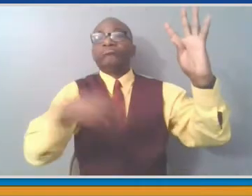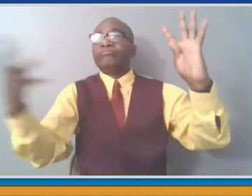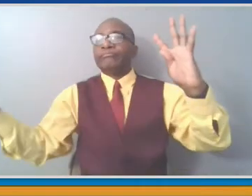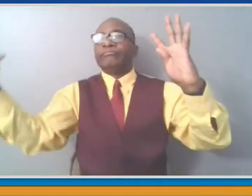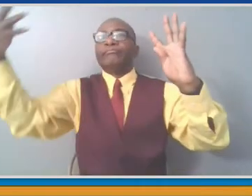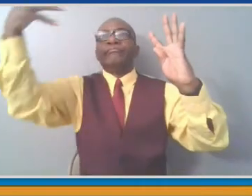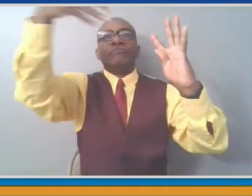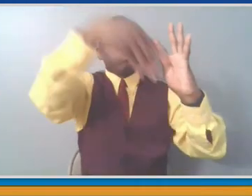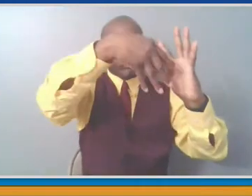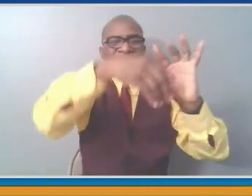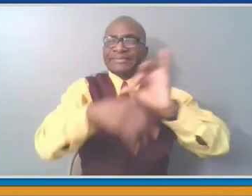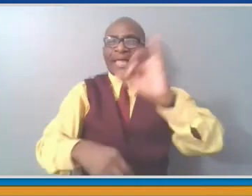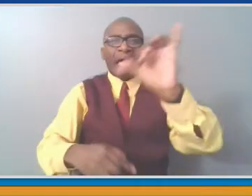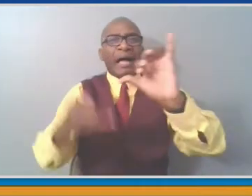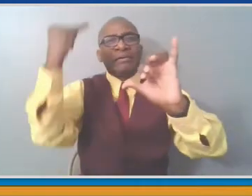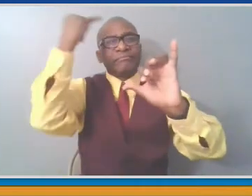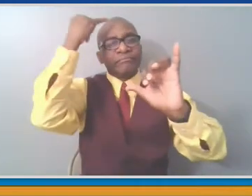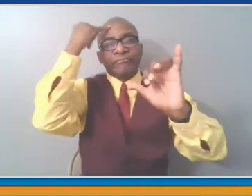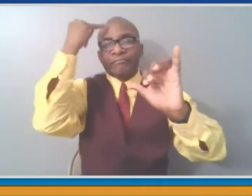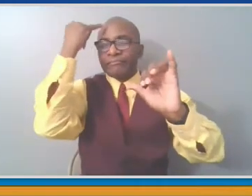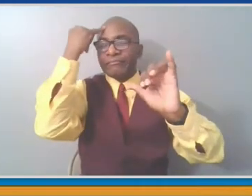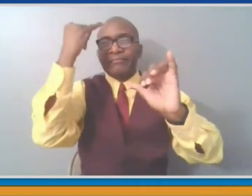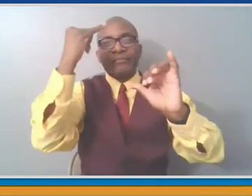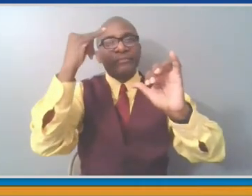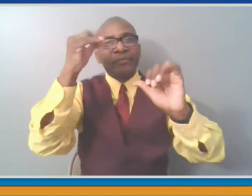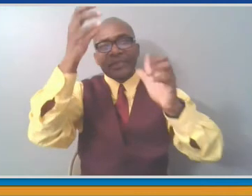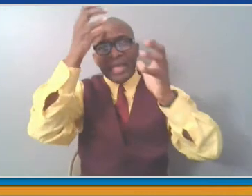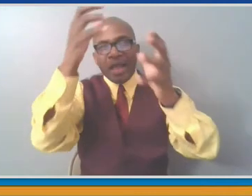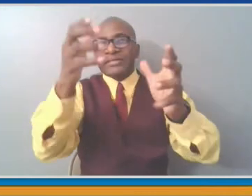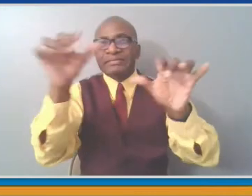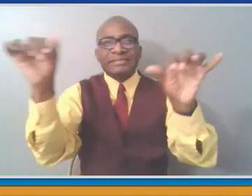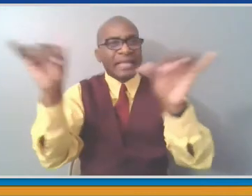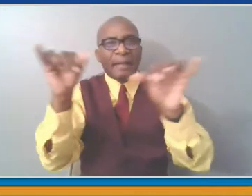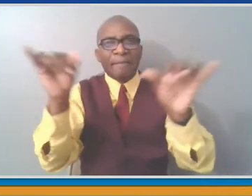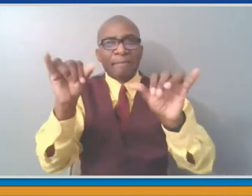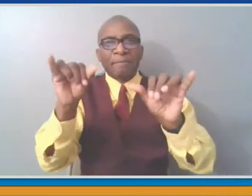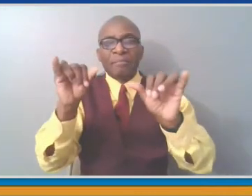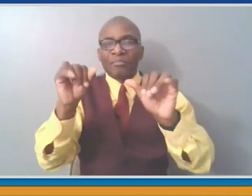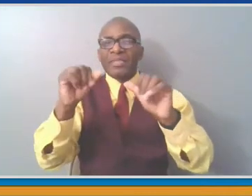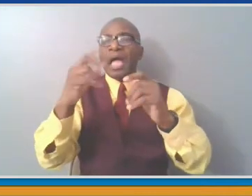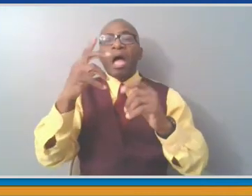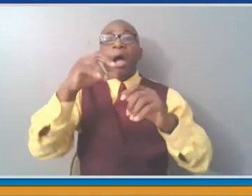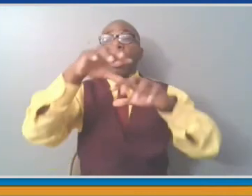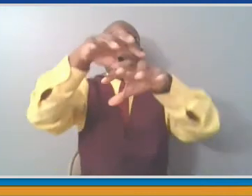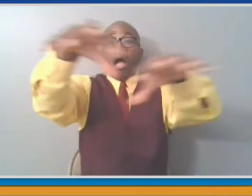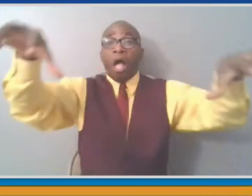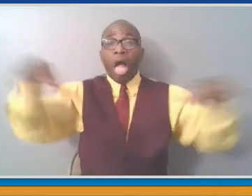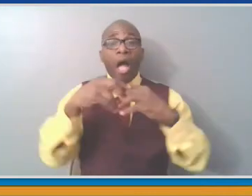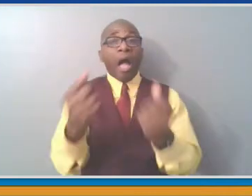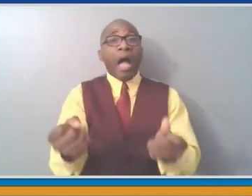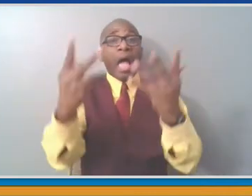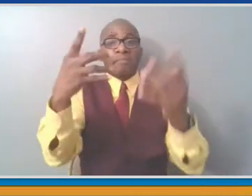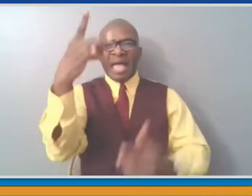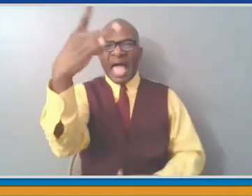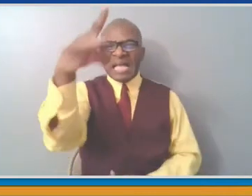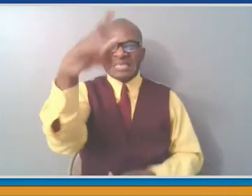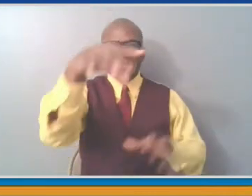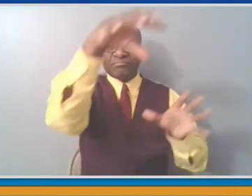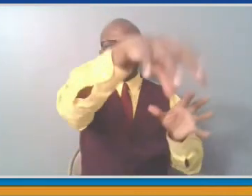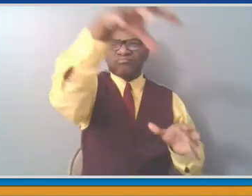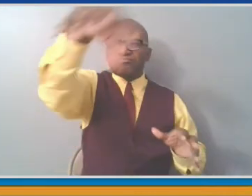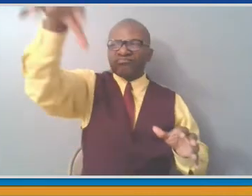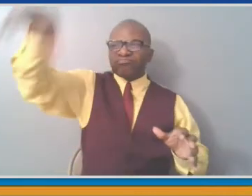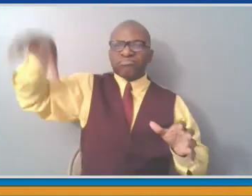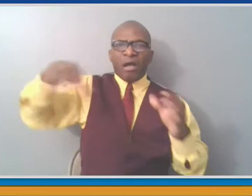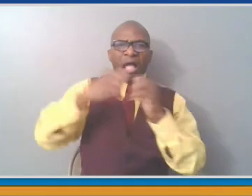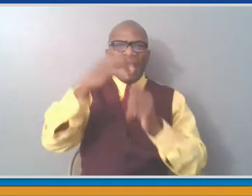at the end of the hole mirrors the number of strokes it takes for you to finish a hole of golf. And after 18 holes of competition, you